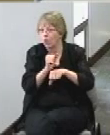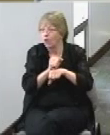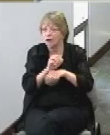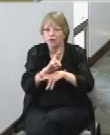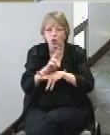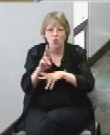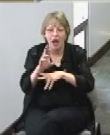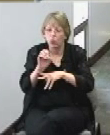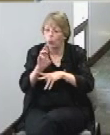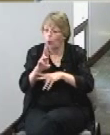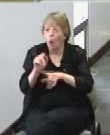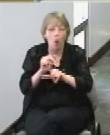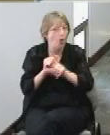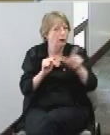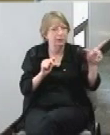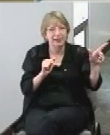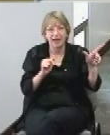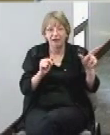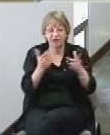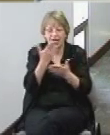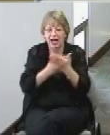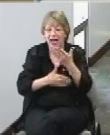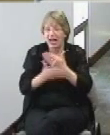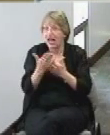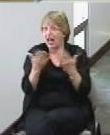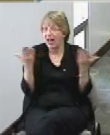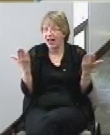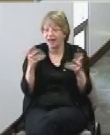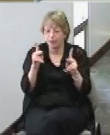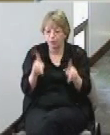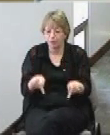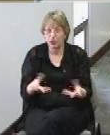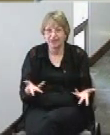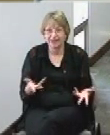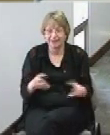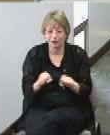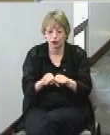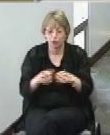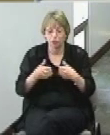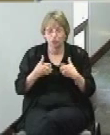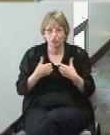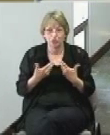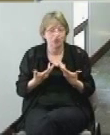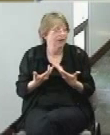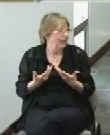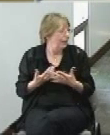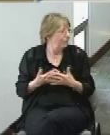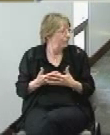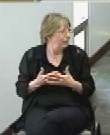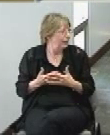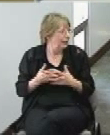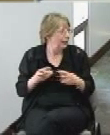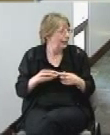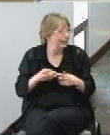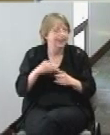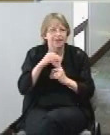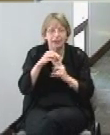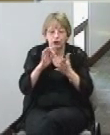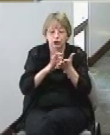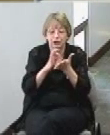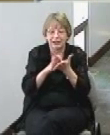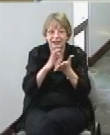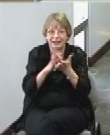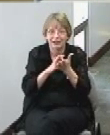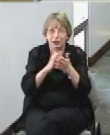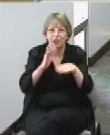left-handed person it has that the shoes have special stitching that